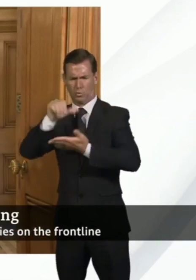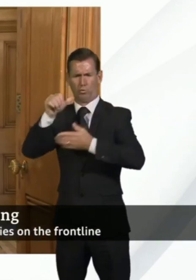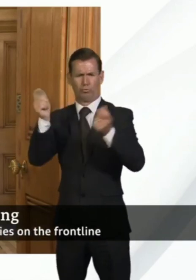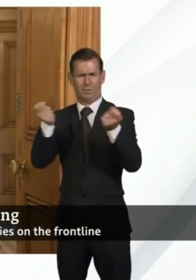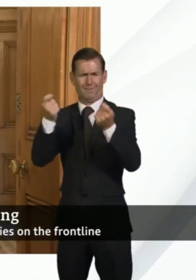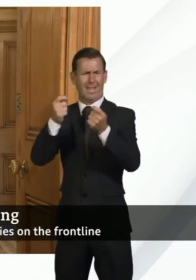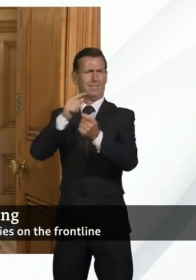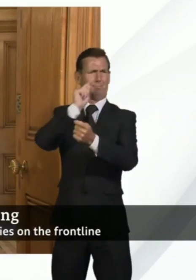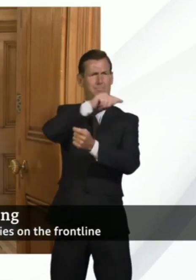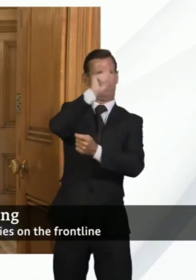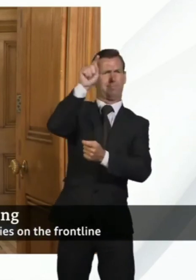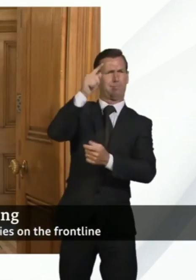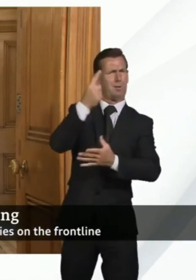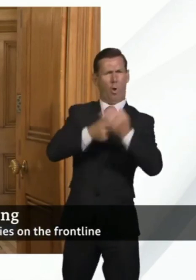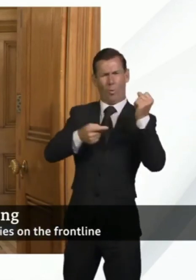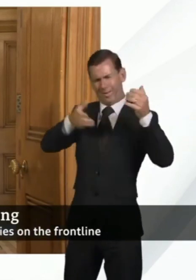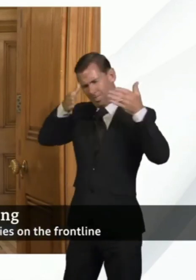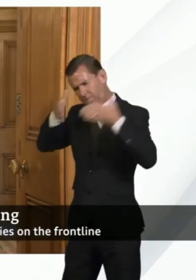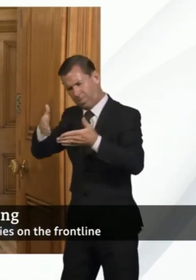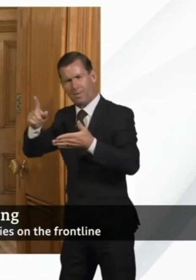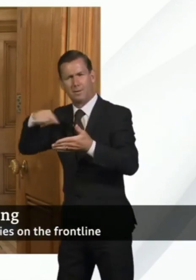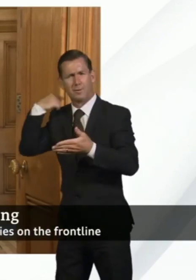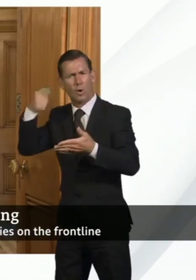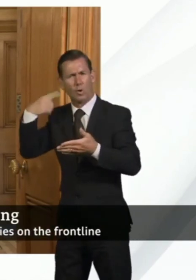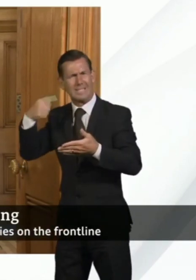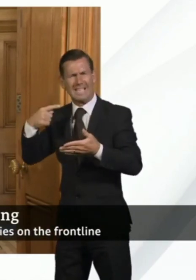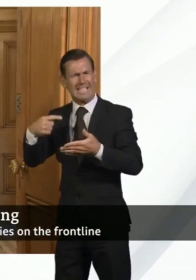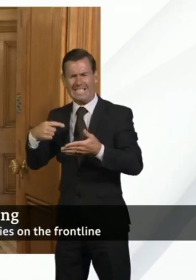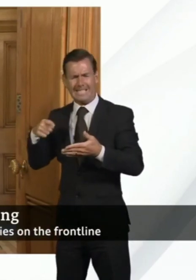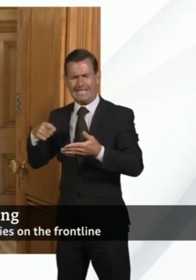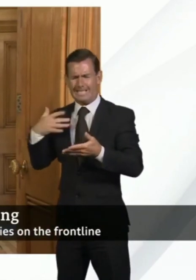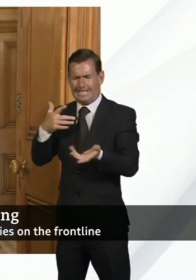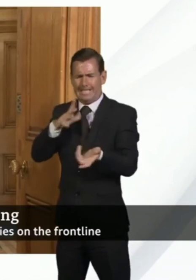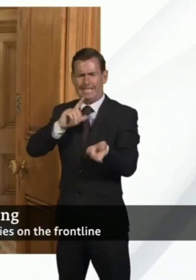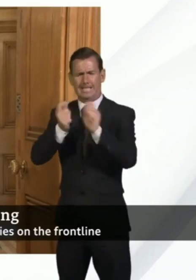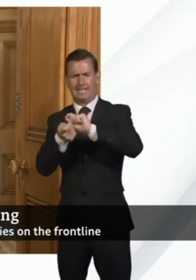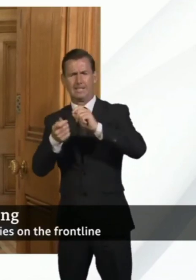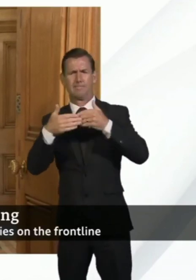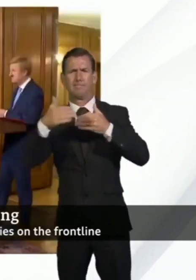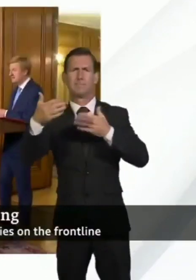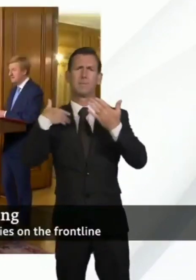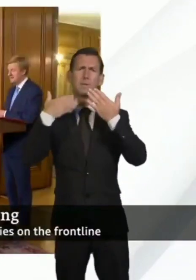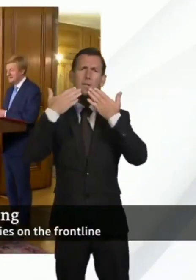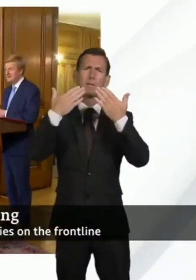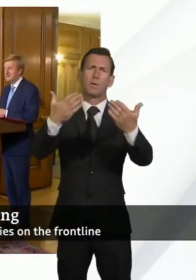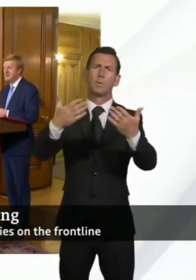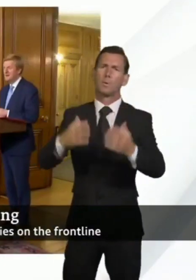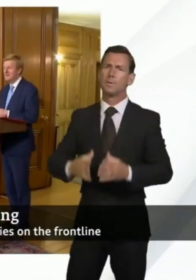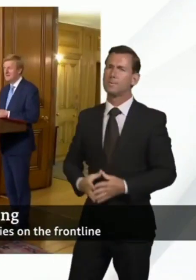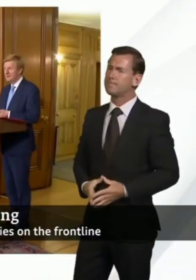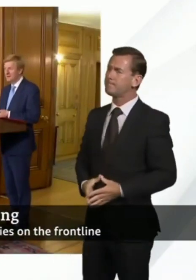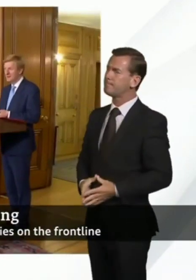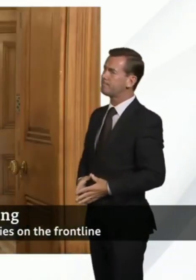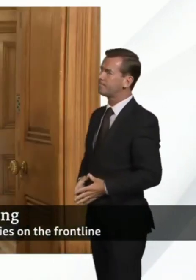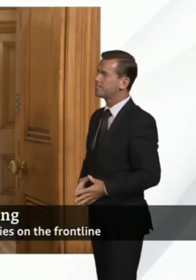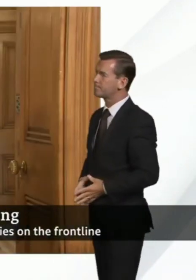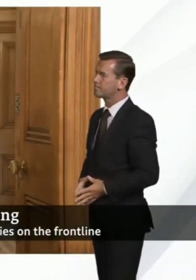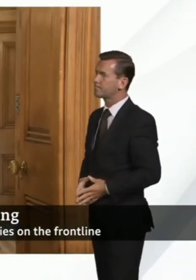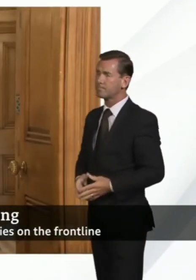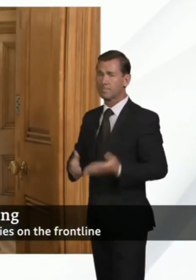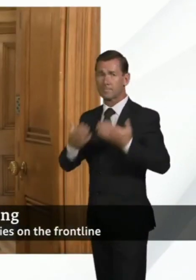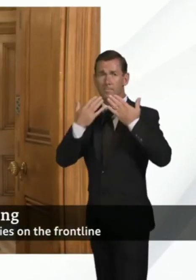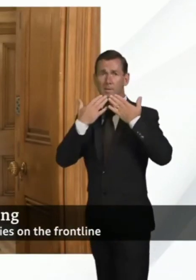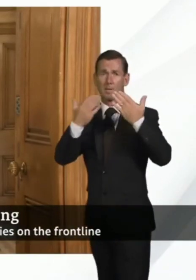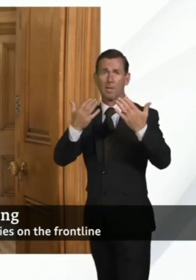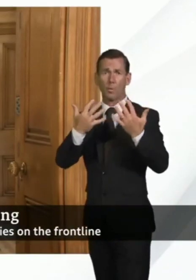focused too much on London so that is very much an important part of the work we're doing thank you for your question thank you everyone that